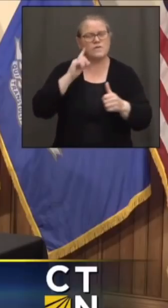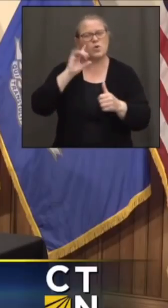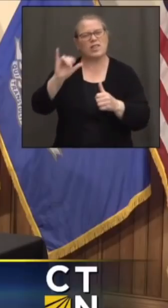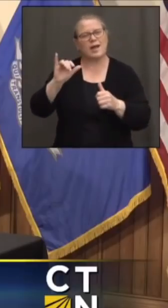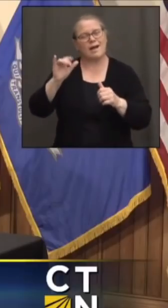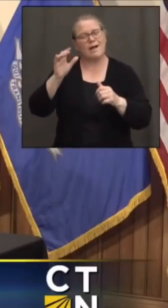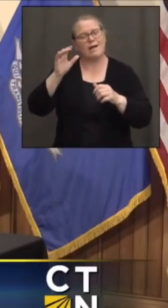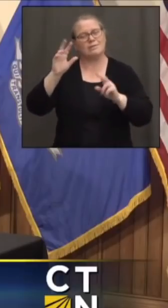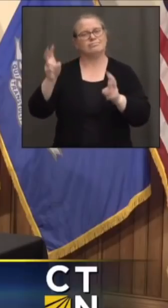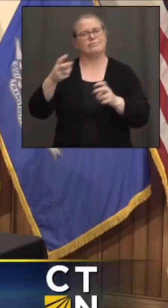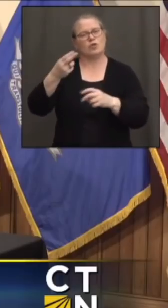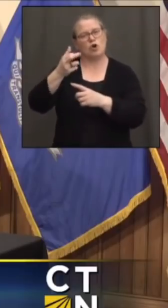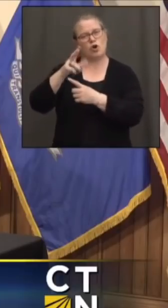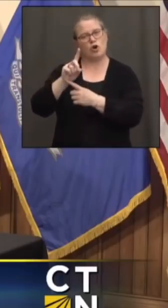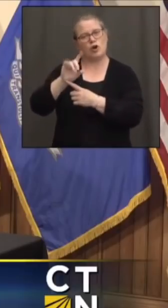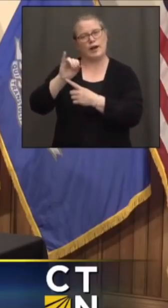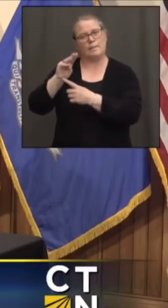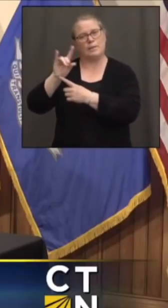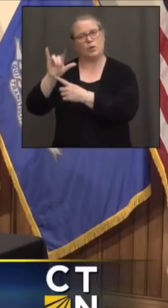immunity first?